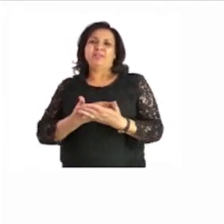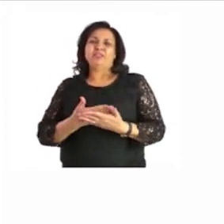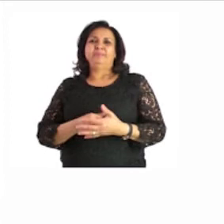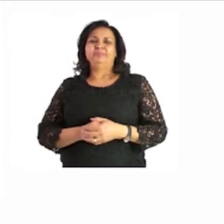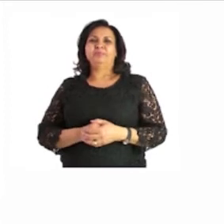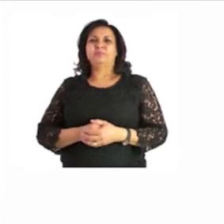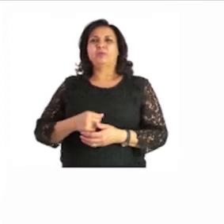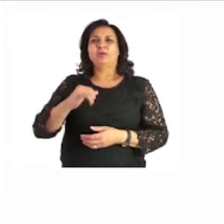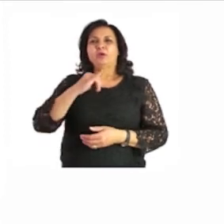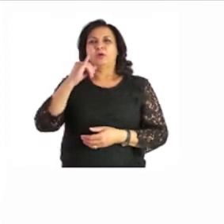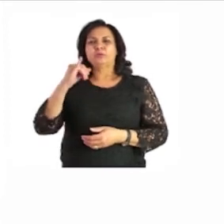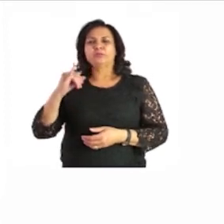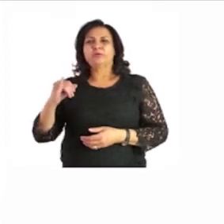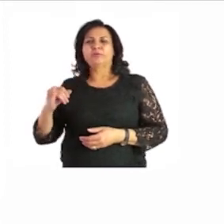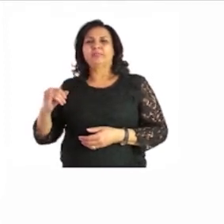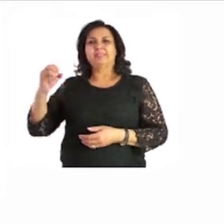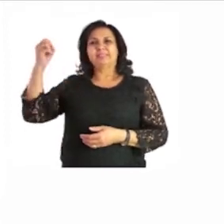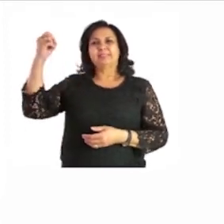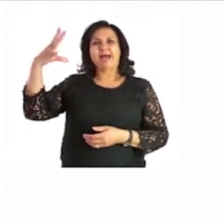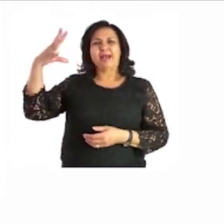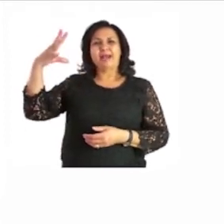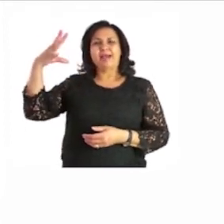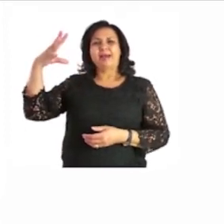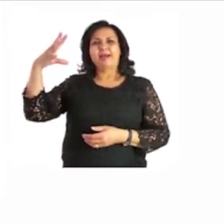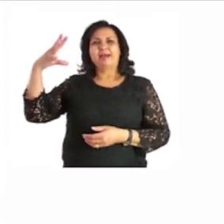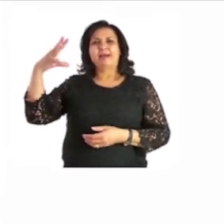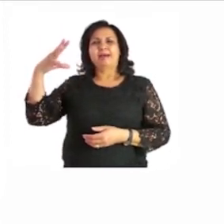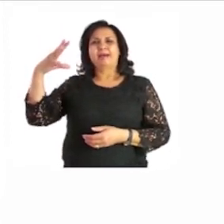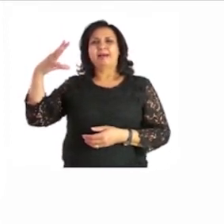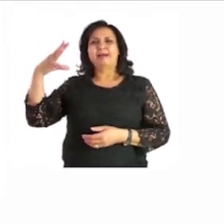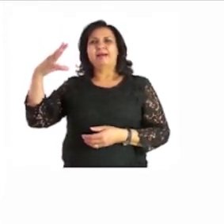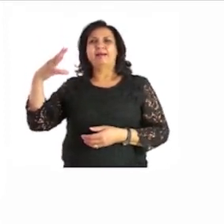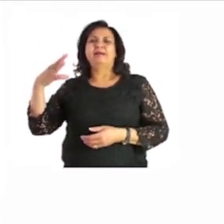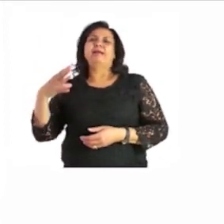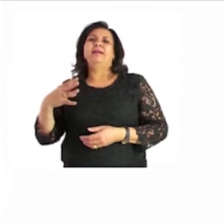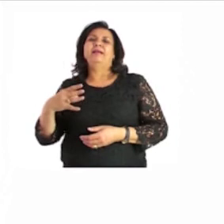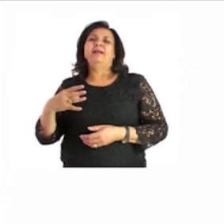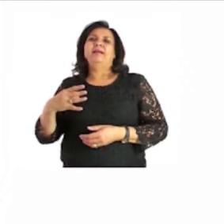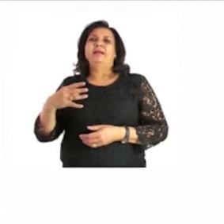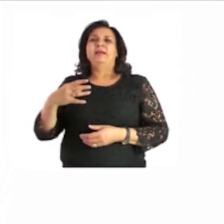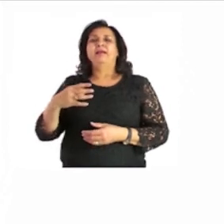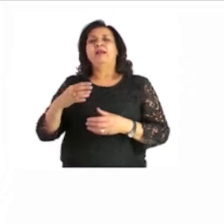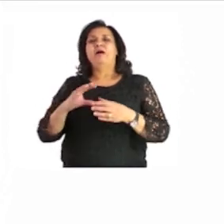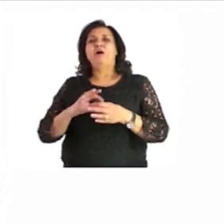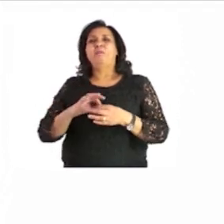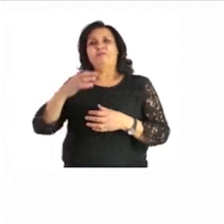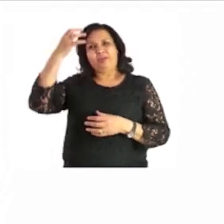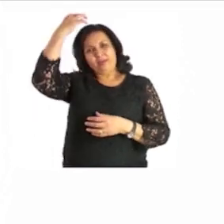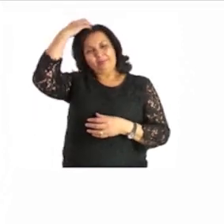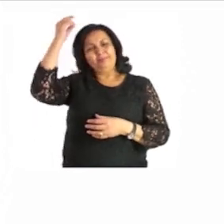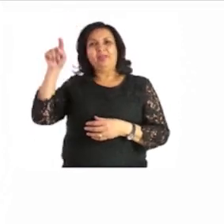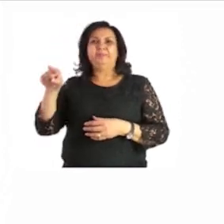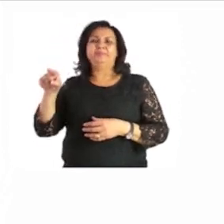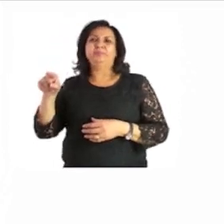the sun above the crystal draw a